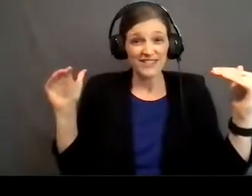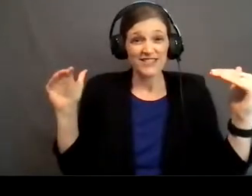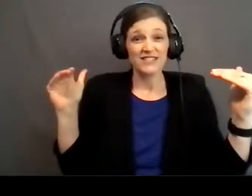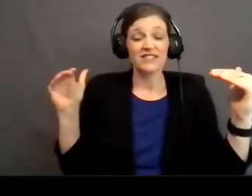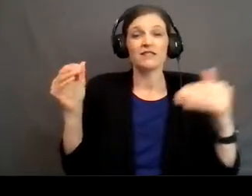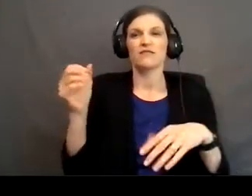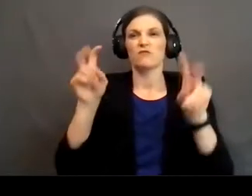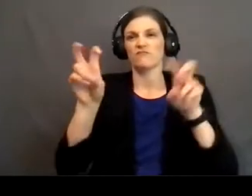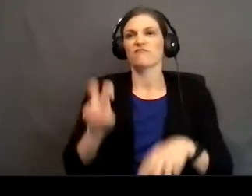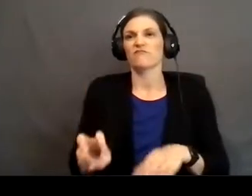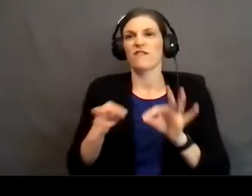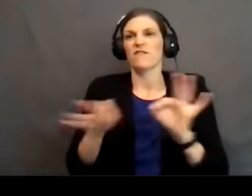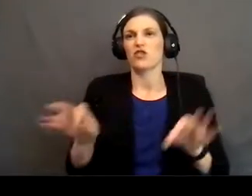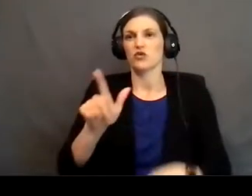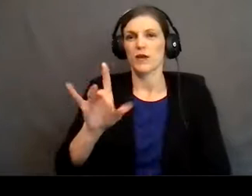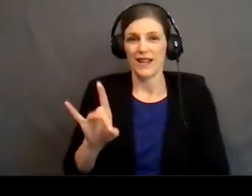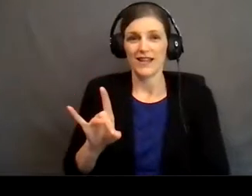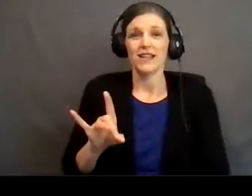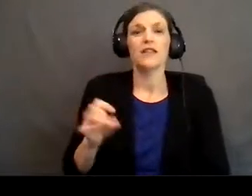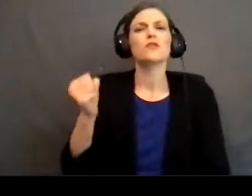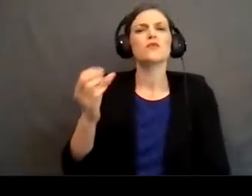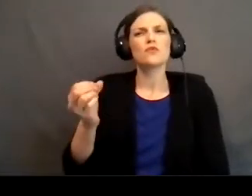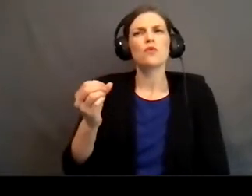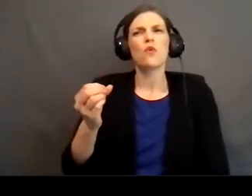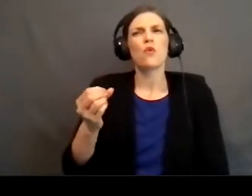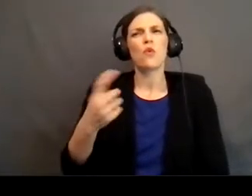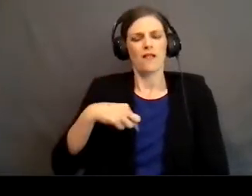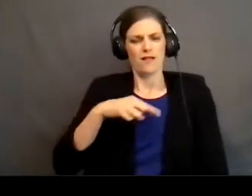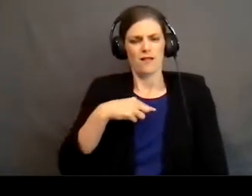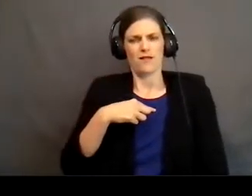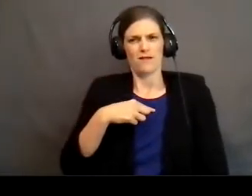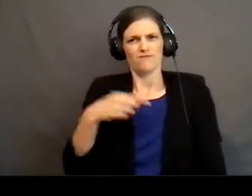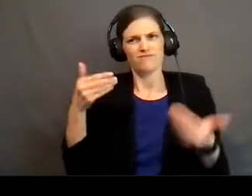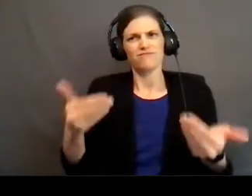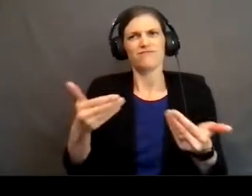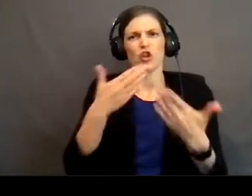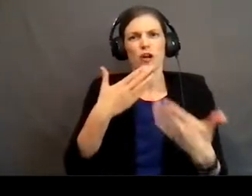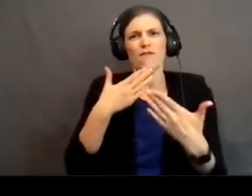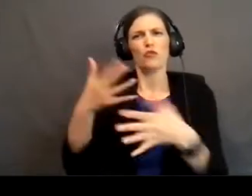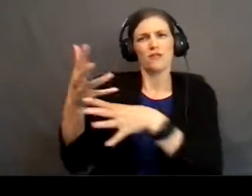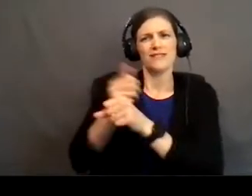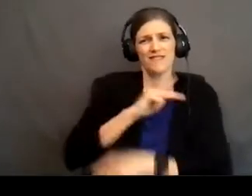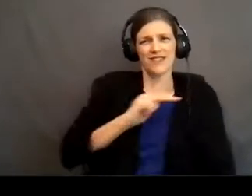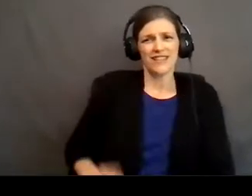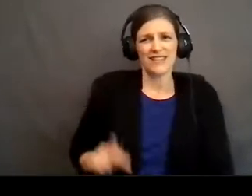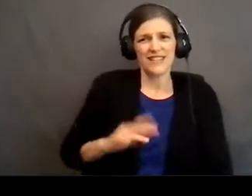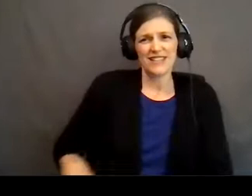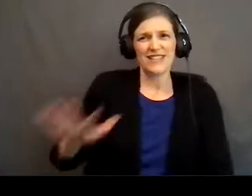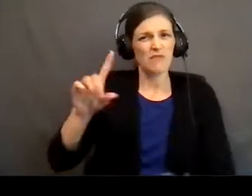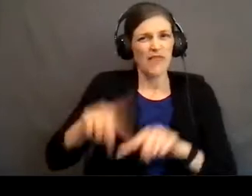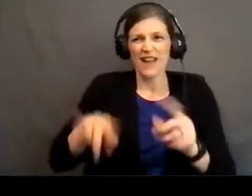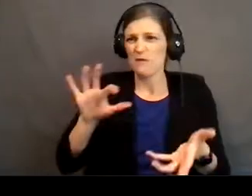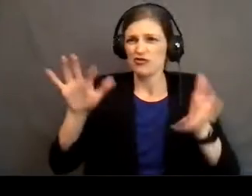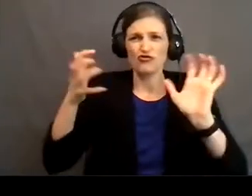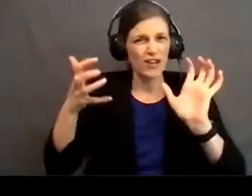jumping down to verse 28, Therefore, let us be grateful for receiving a kingdom that cannot be shaken. And